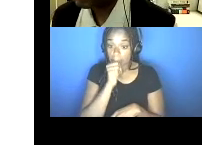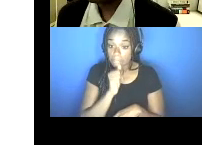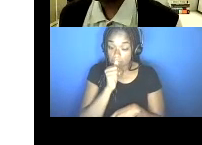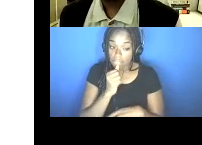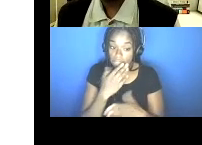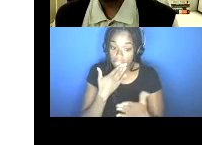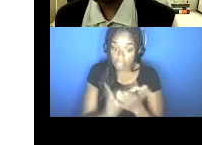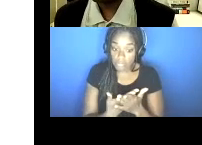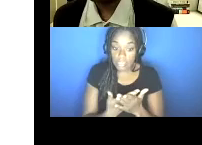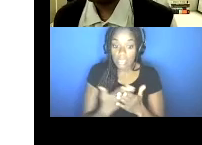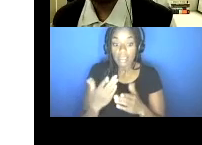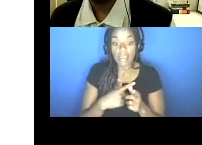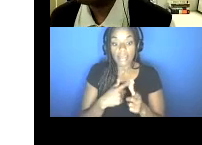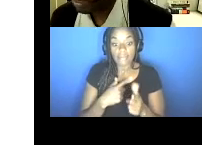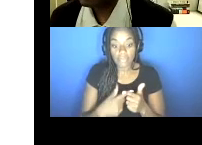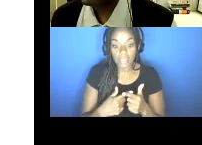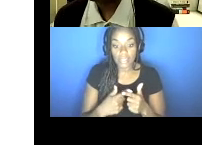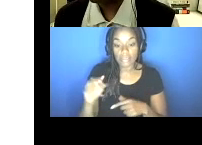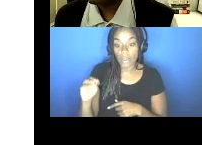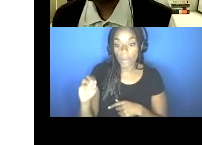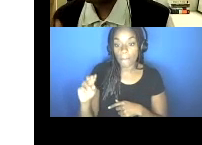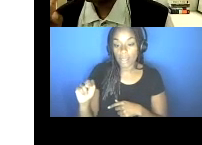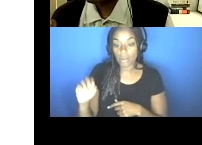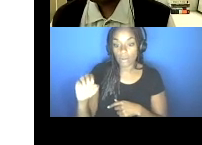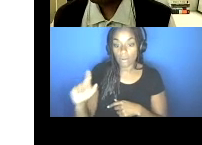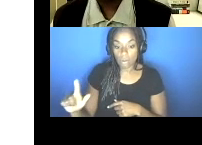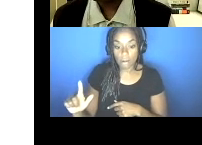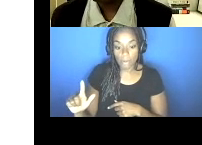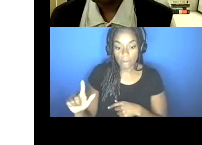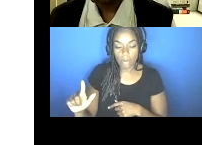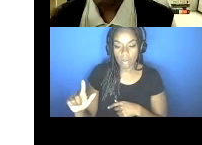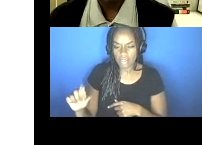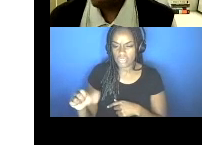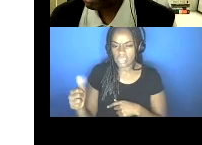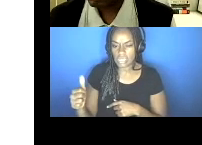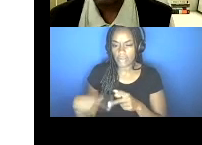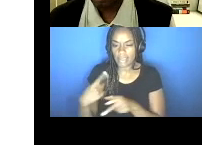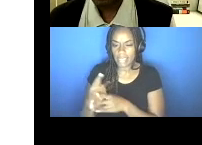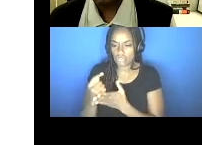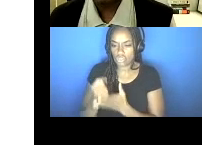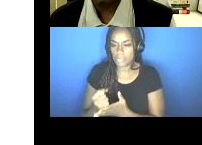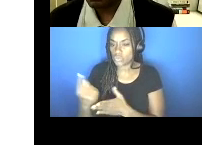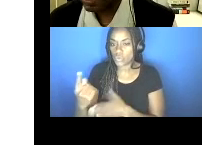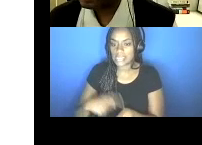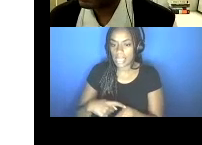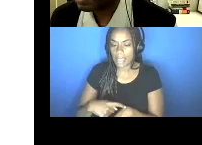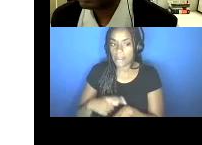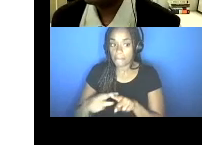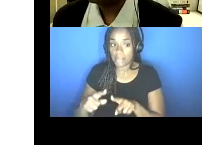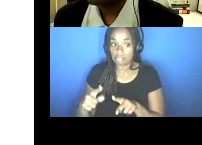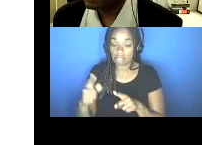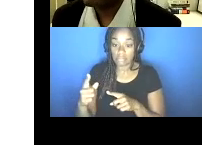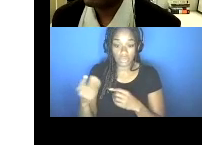monoclonal antibodies. This treatment is something you have to see a provider's IV treatment, but it's a one-time treatment. So those are treatment options. We just want to make sure folks know that it's